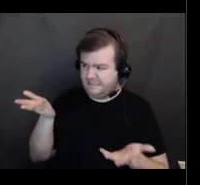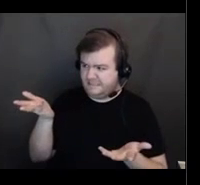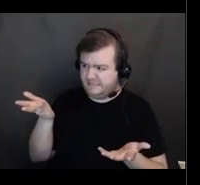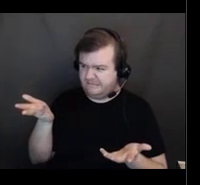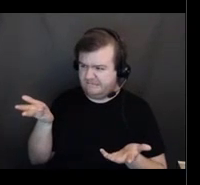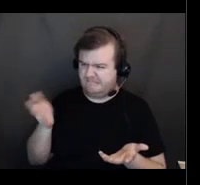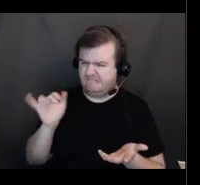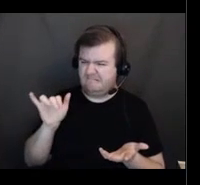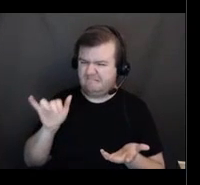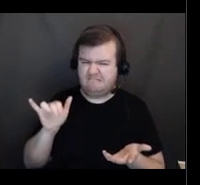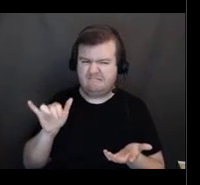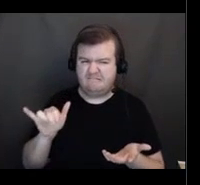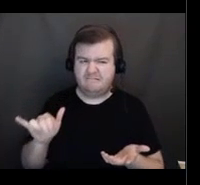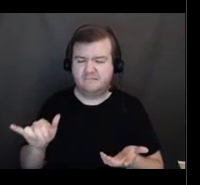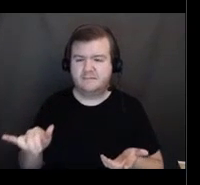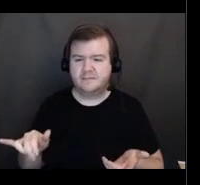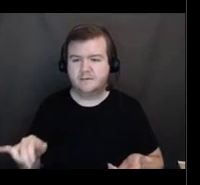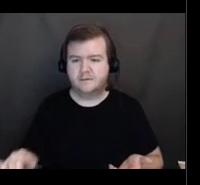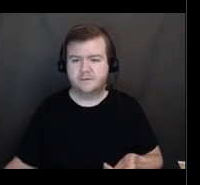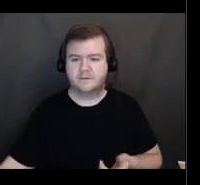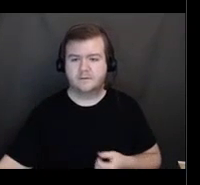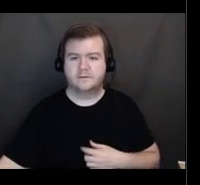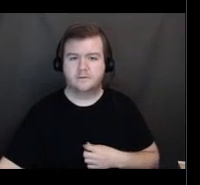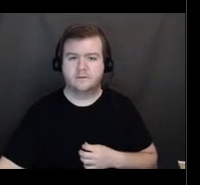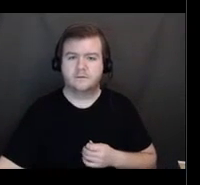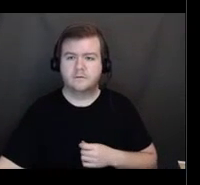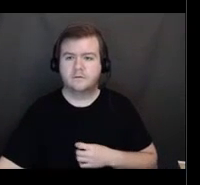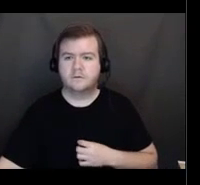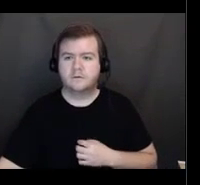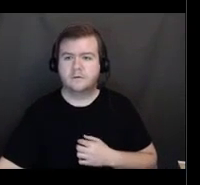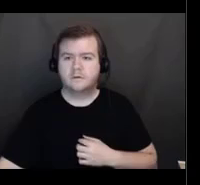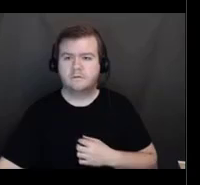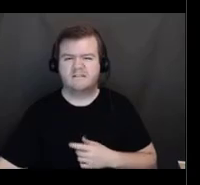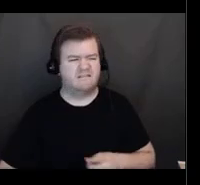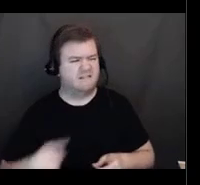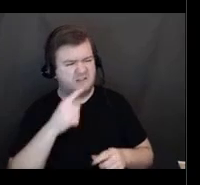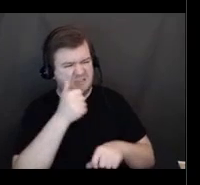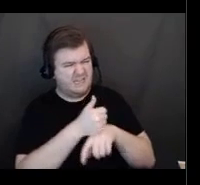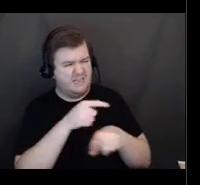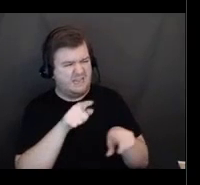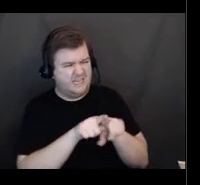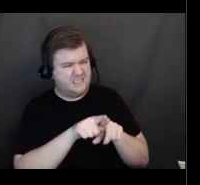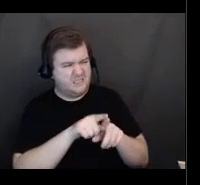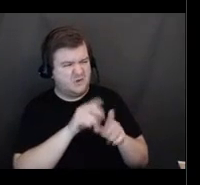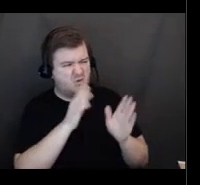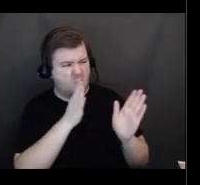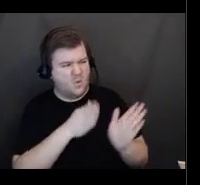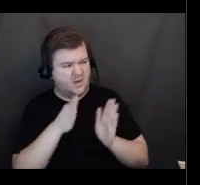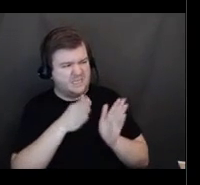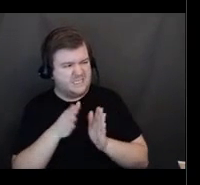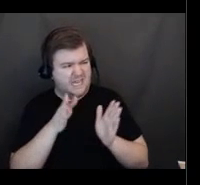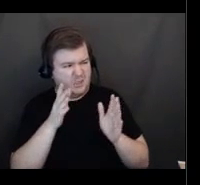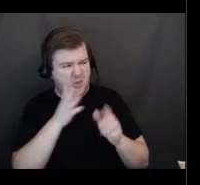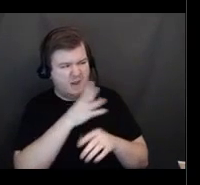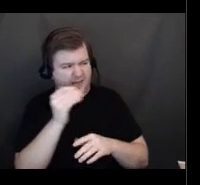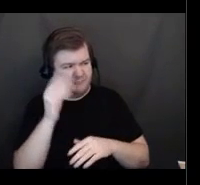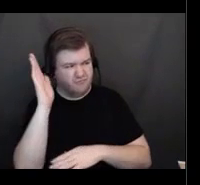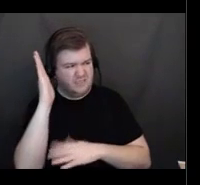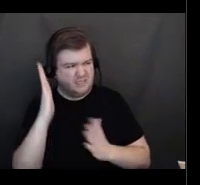No, I'm not seeing that. Your organizer and presenter. Are you on the attendees tab? Did you click on the attendees tab?